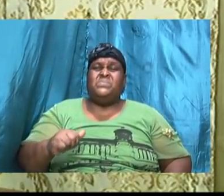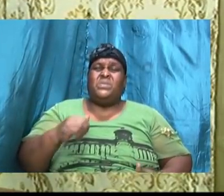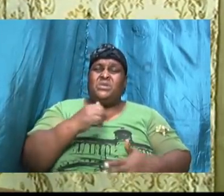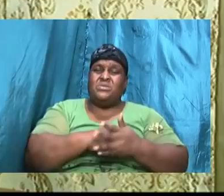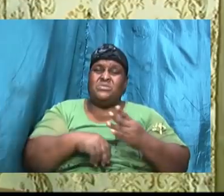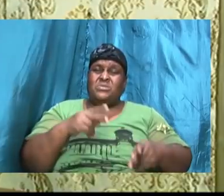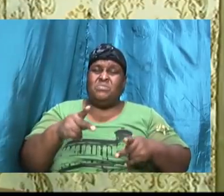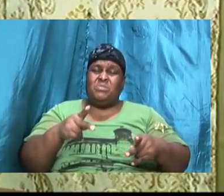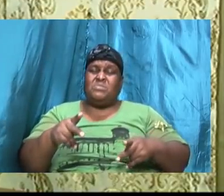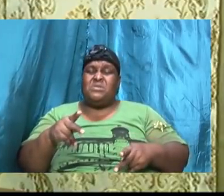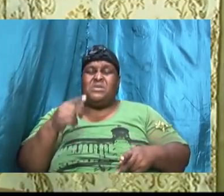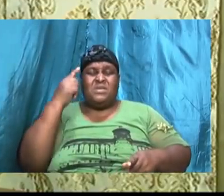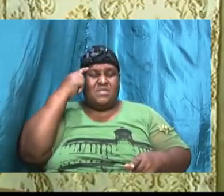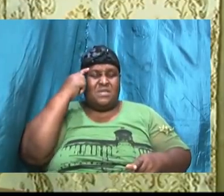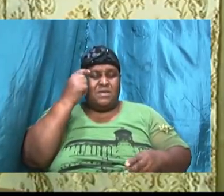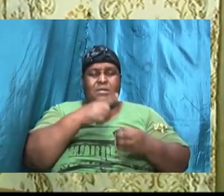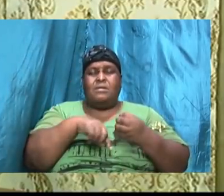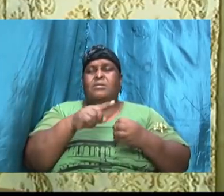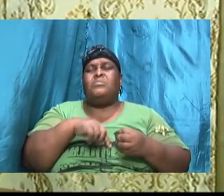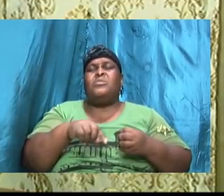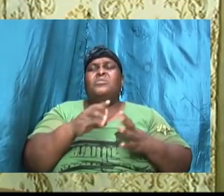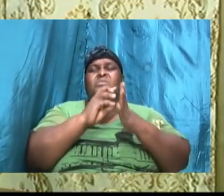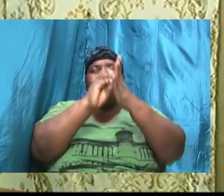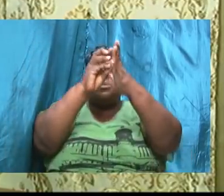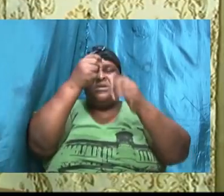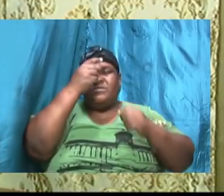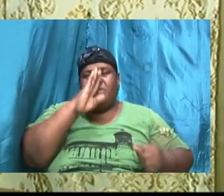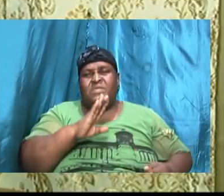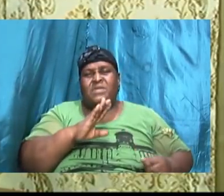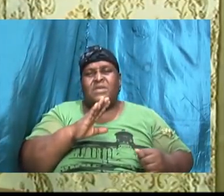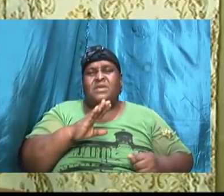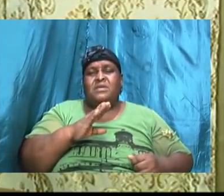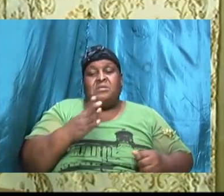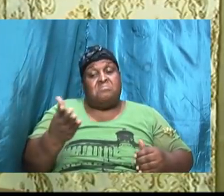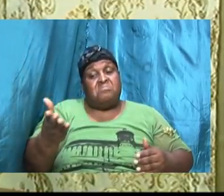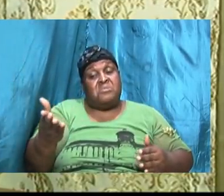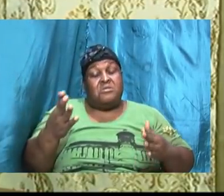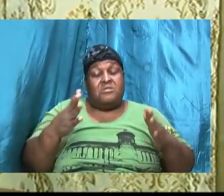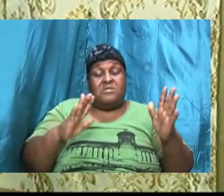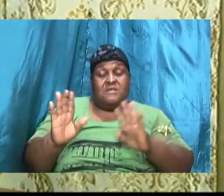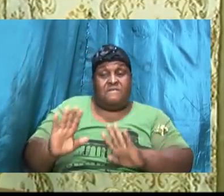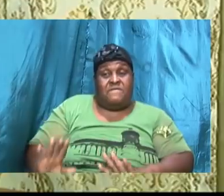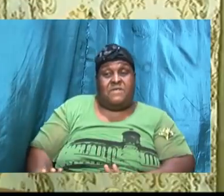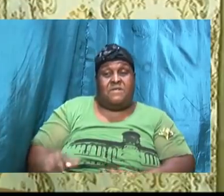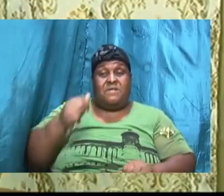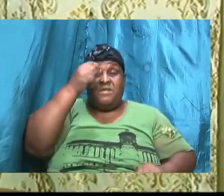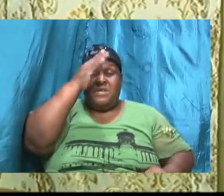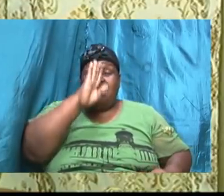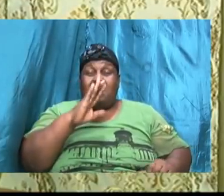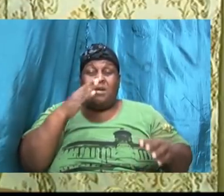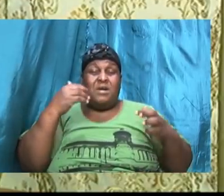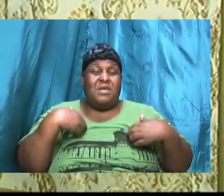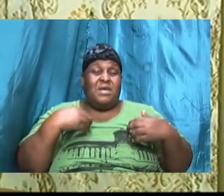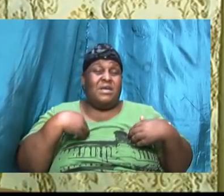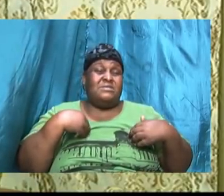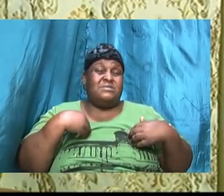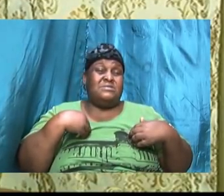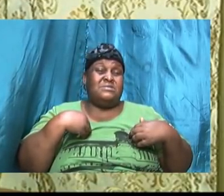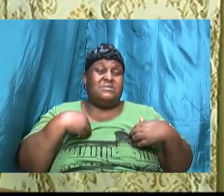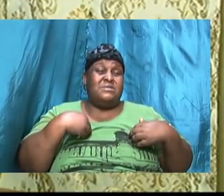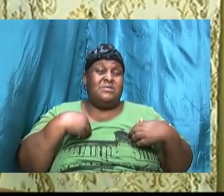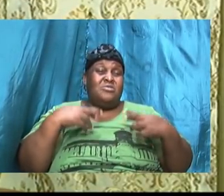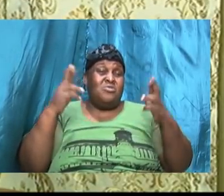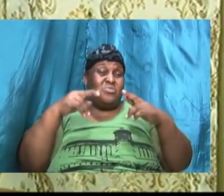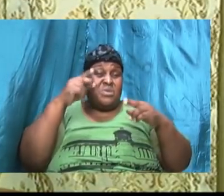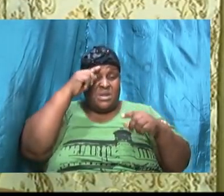people think about the will of God they fear that God has already decided every